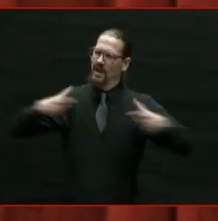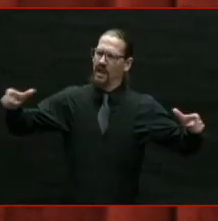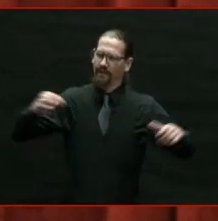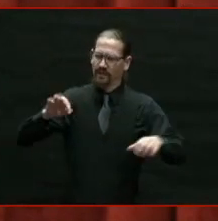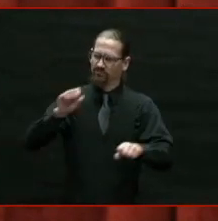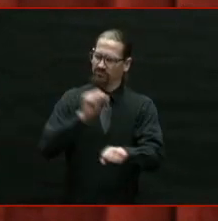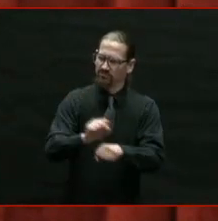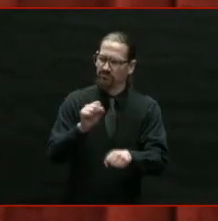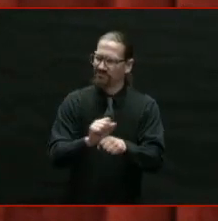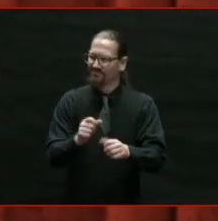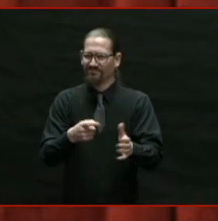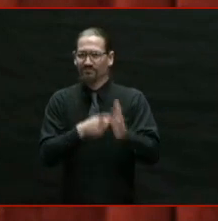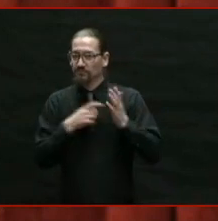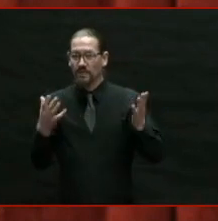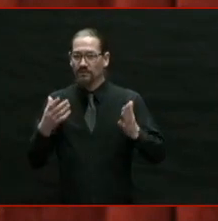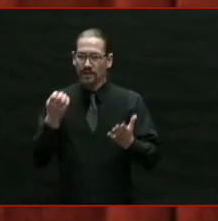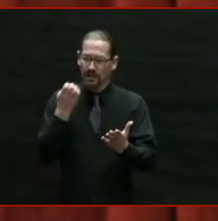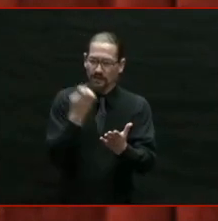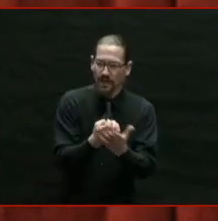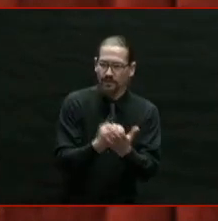those who have been left behind.